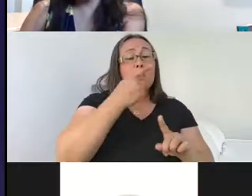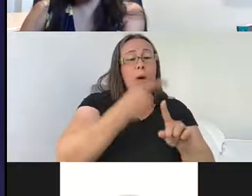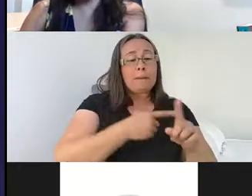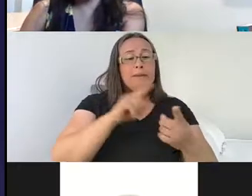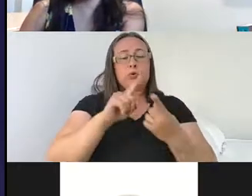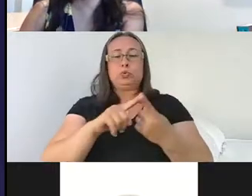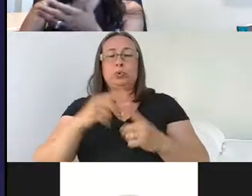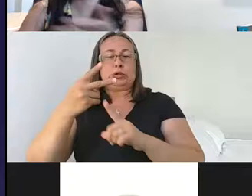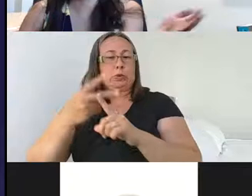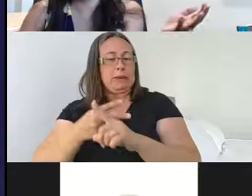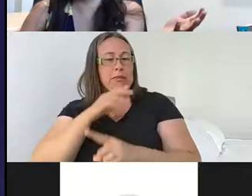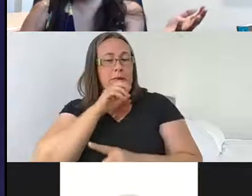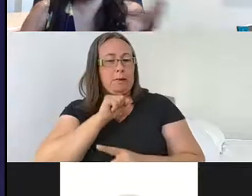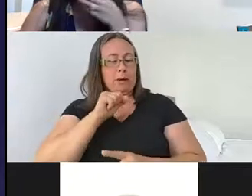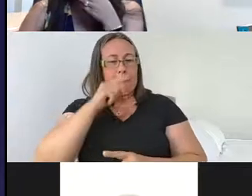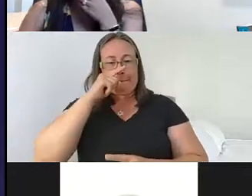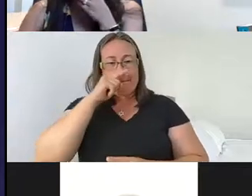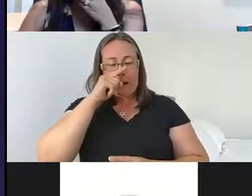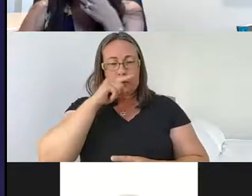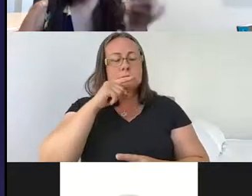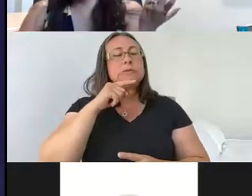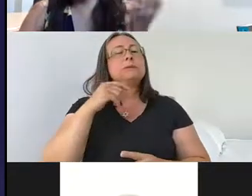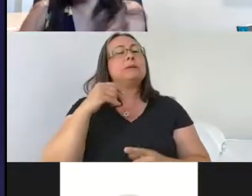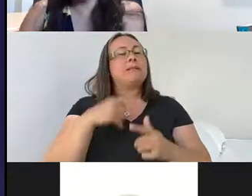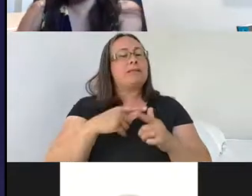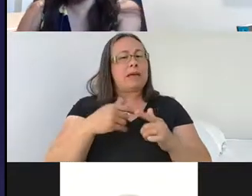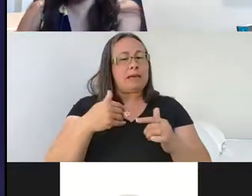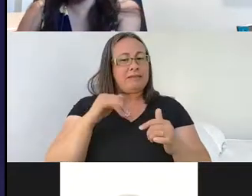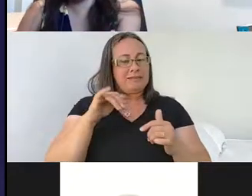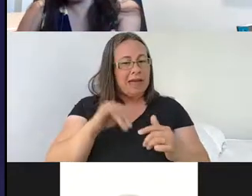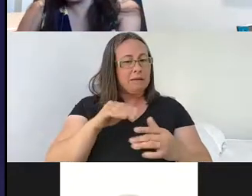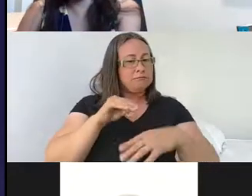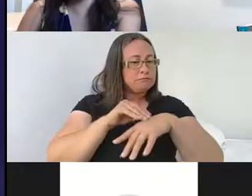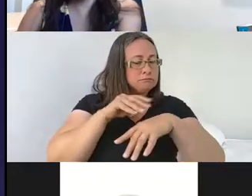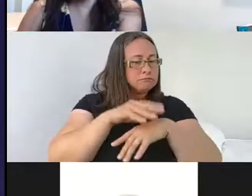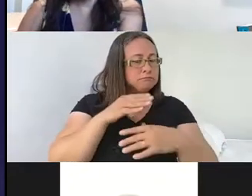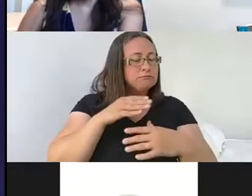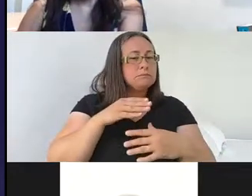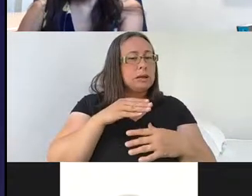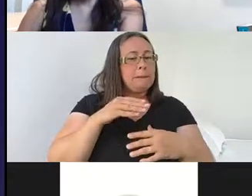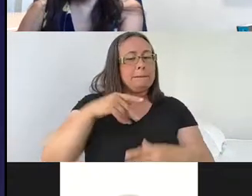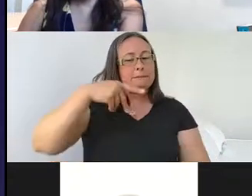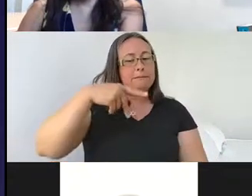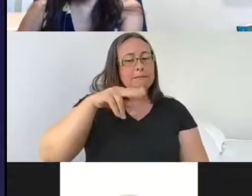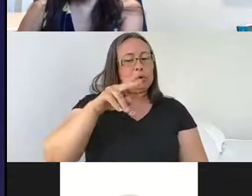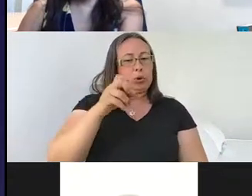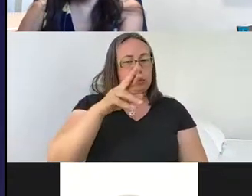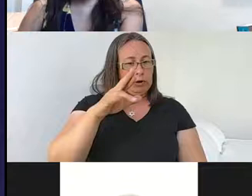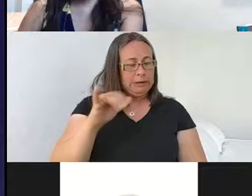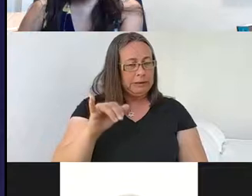puberty. So they have a hormonal onset that happens in rodents at about four or five months. And